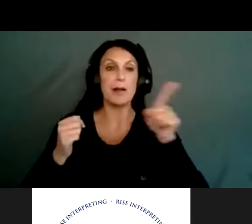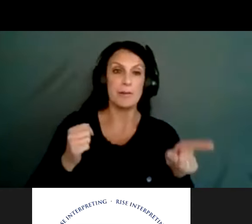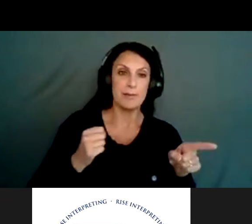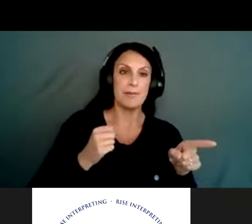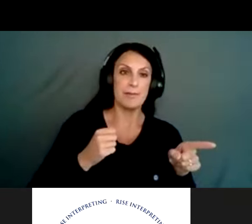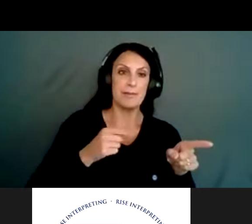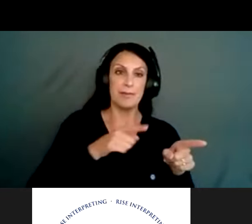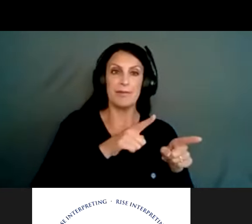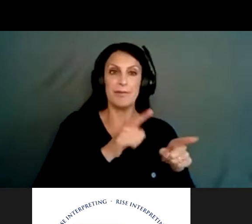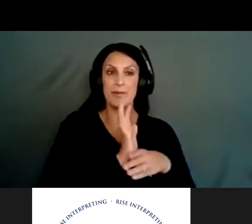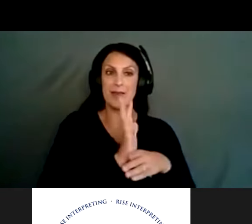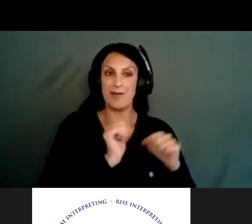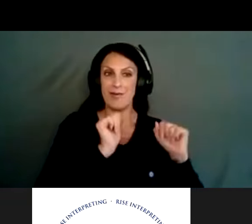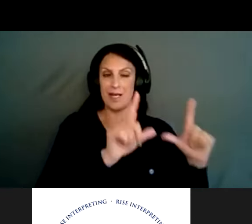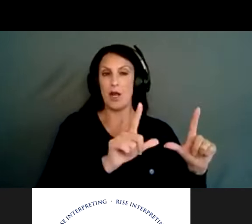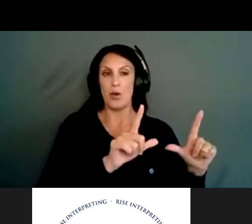it's dark look for the stars.